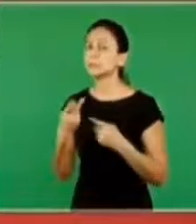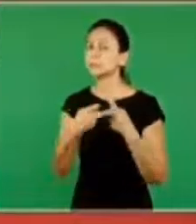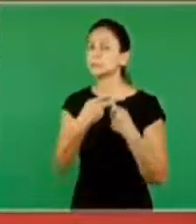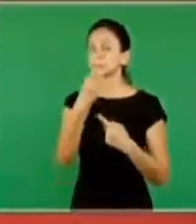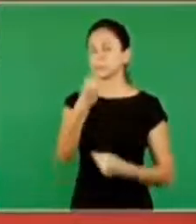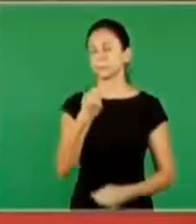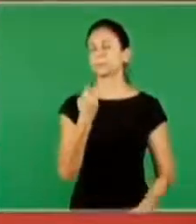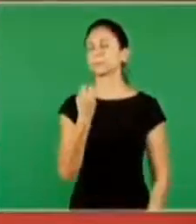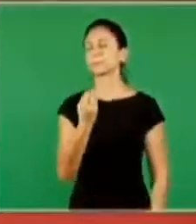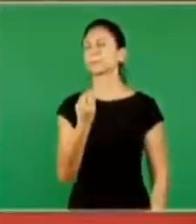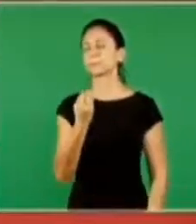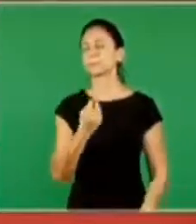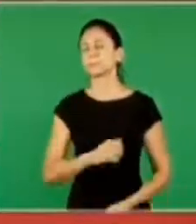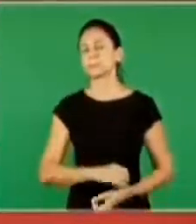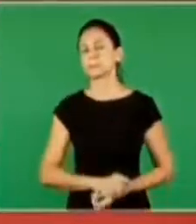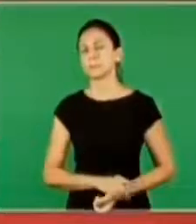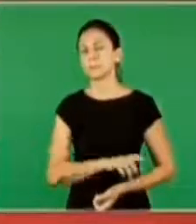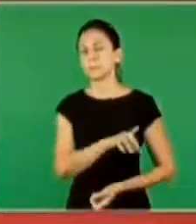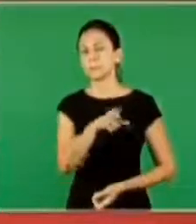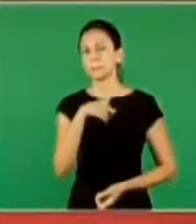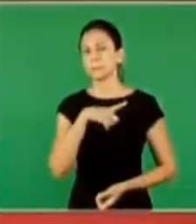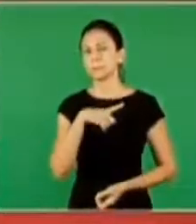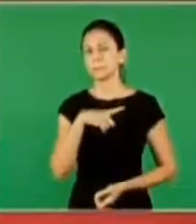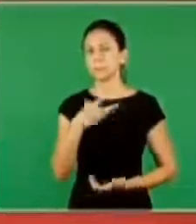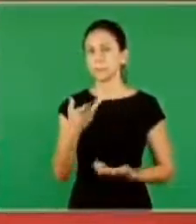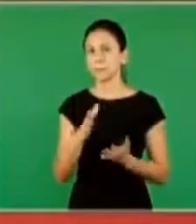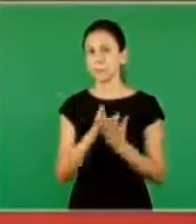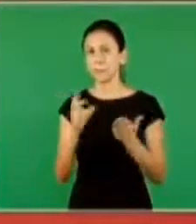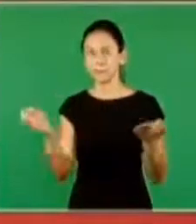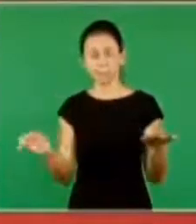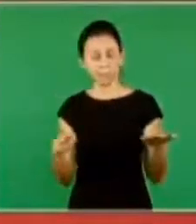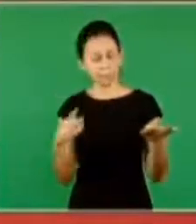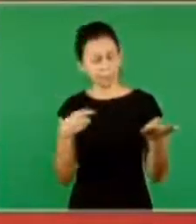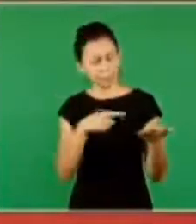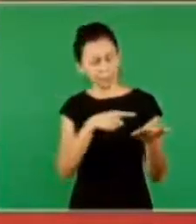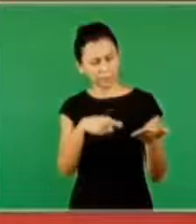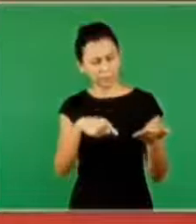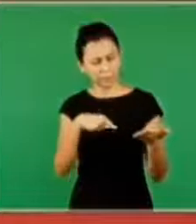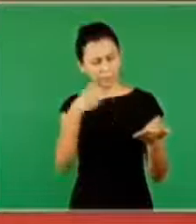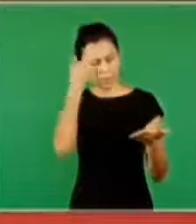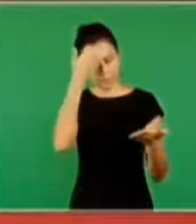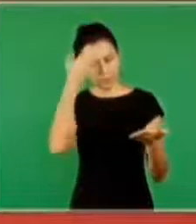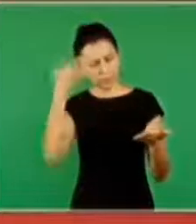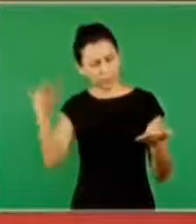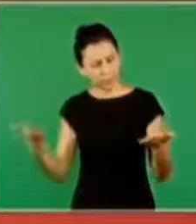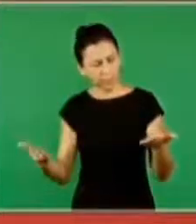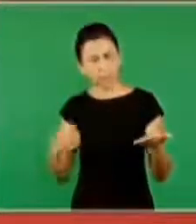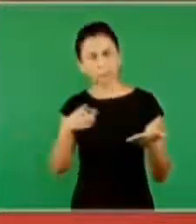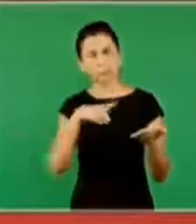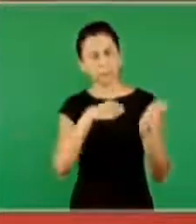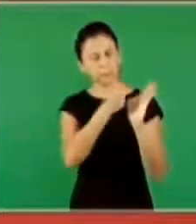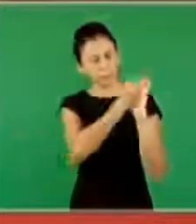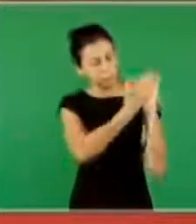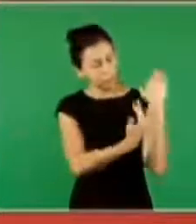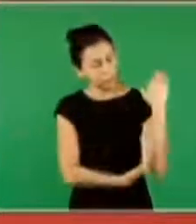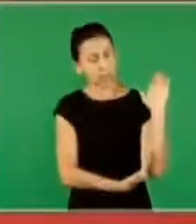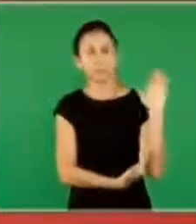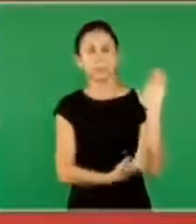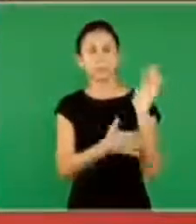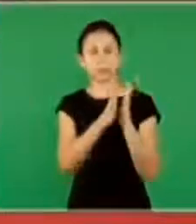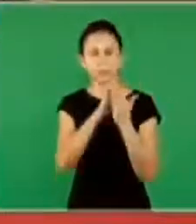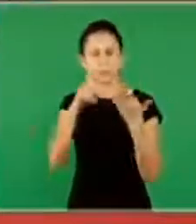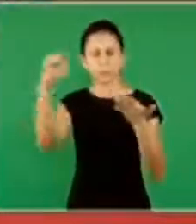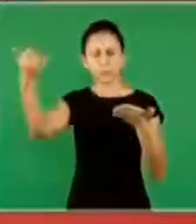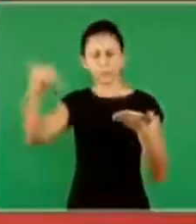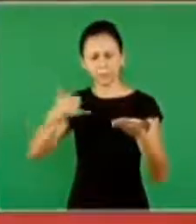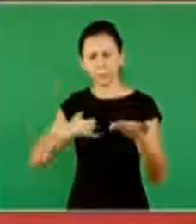and how you overcome this you have the word and you have the blood so you open the word and